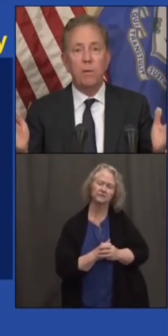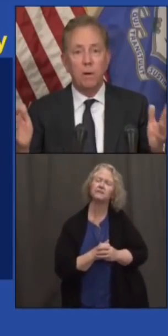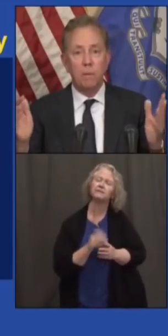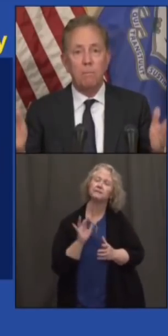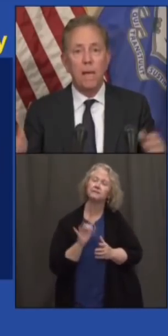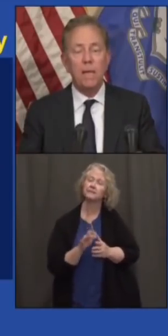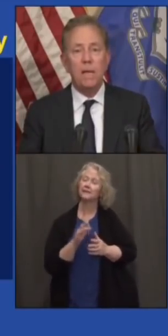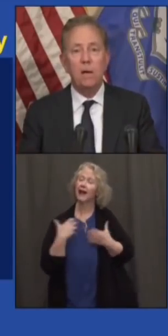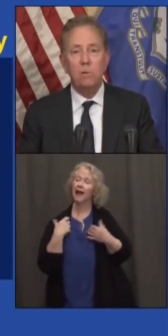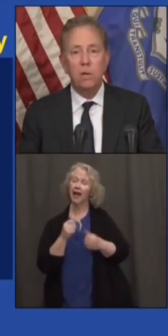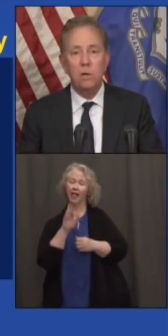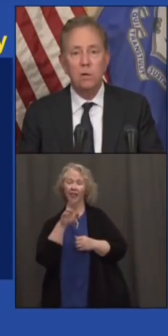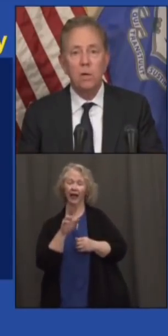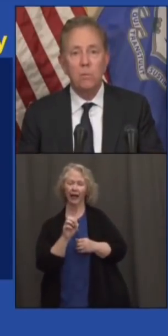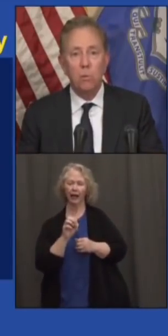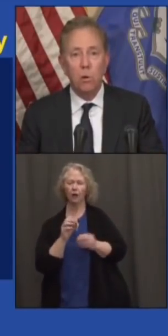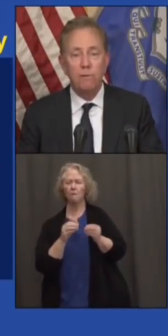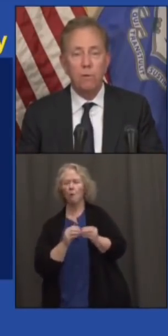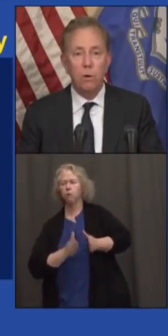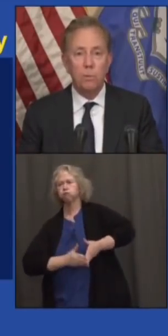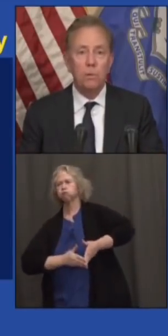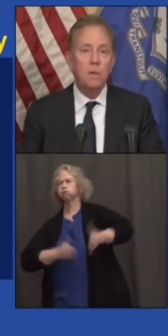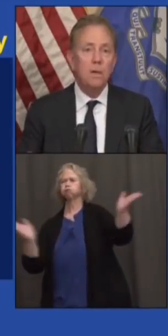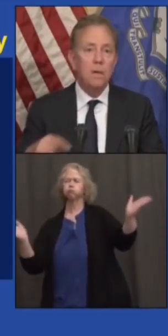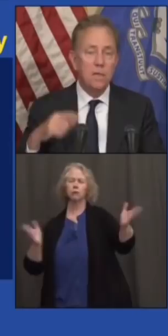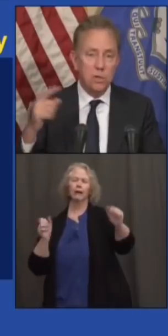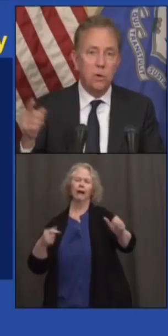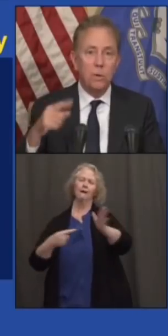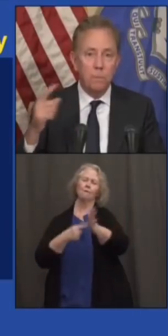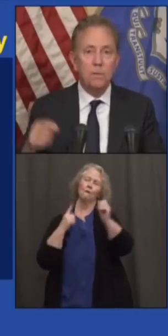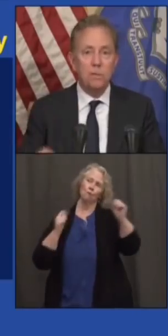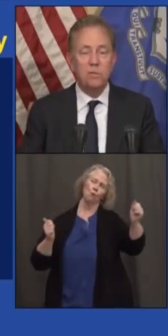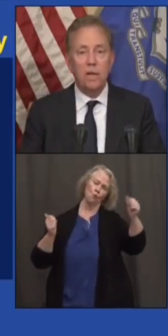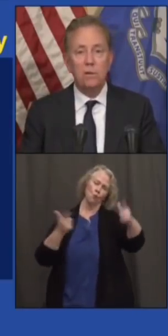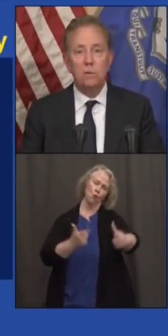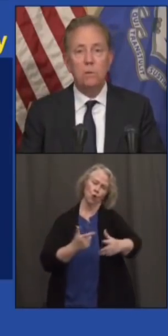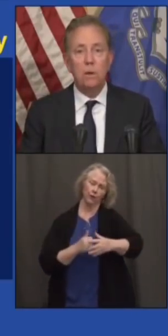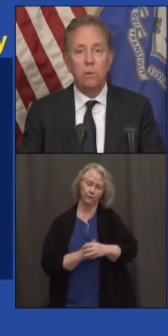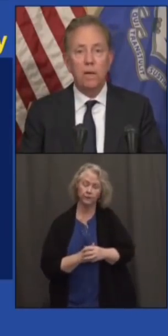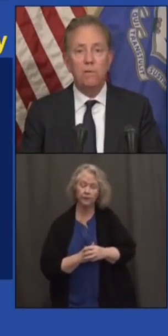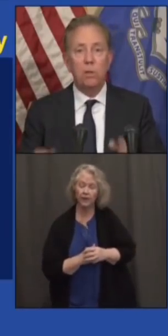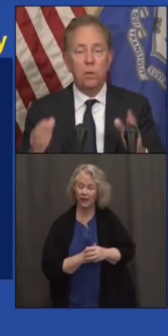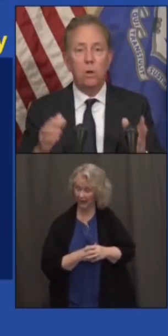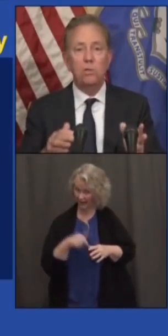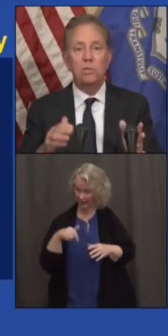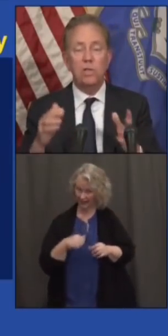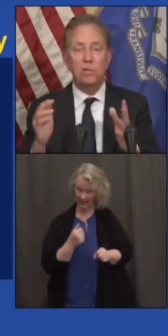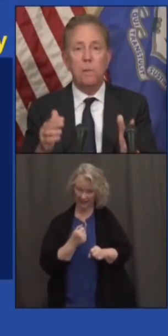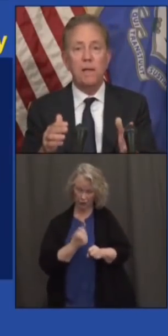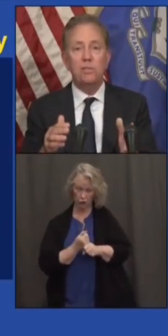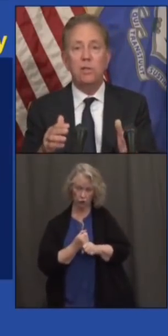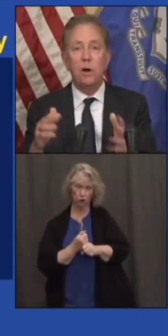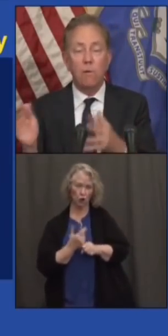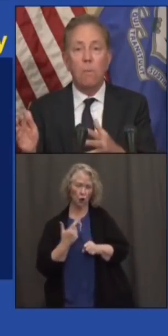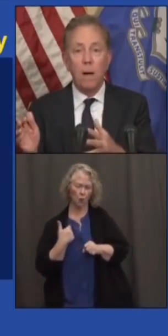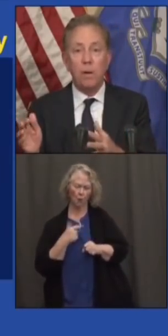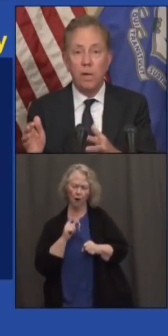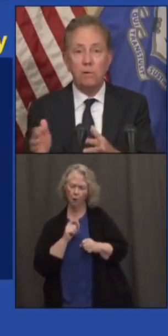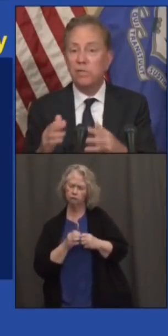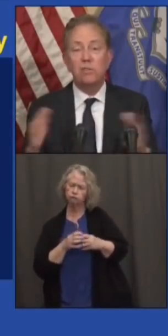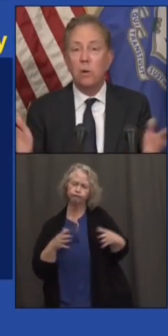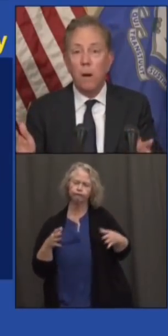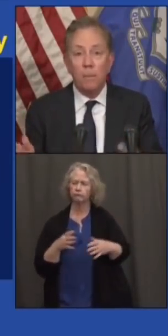for everybody. Making health care more affordable. This current budget cycle, we're going to have the largest expansion of